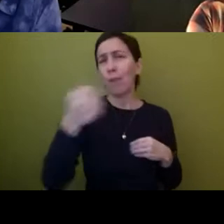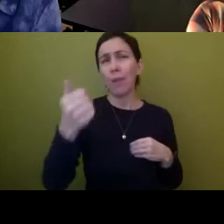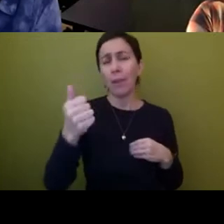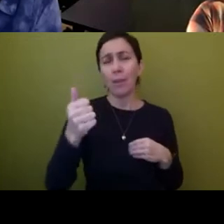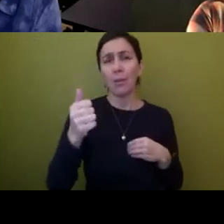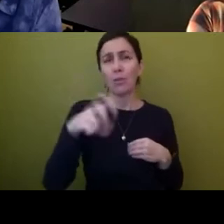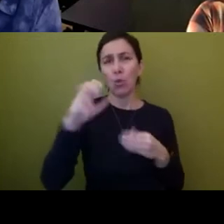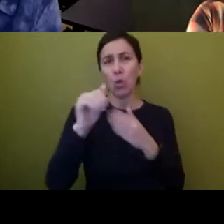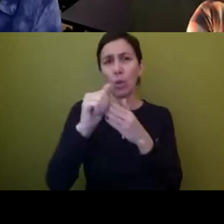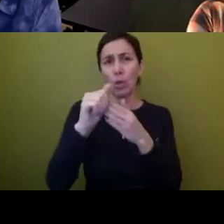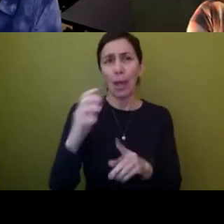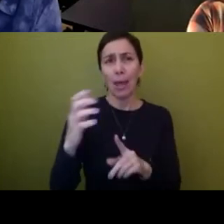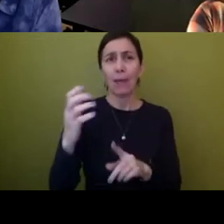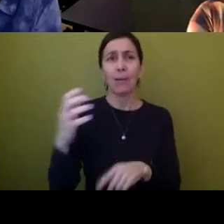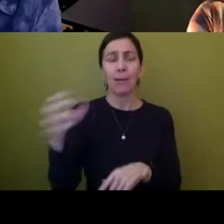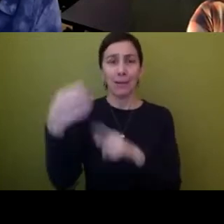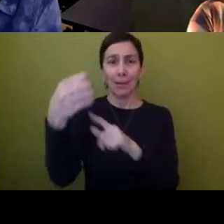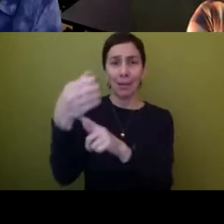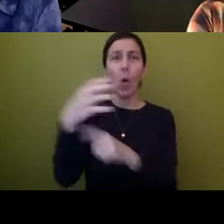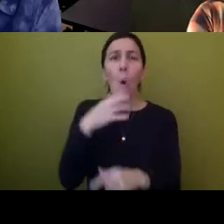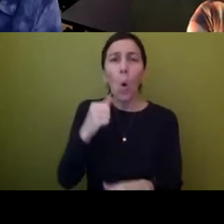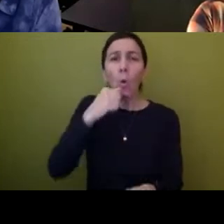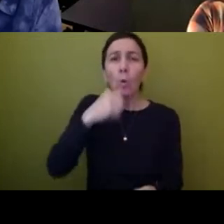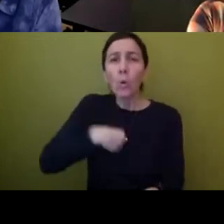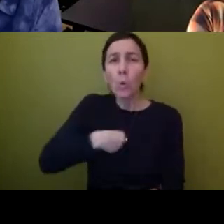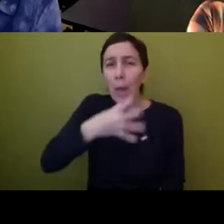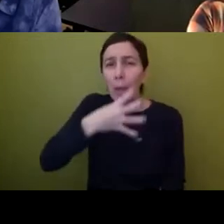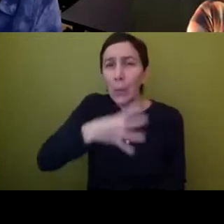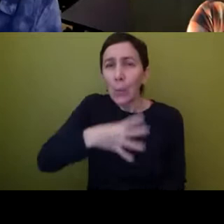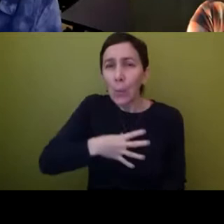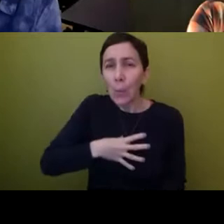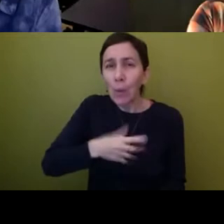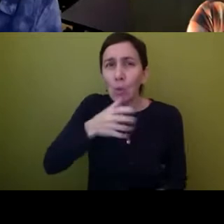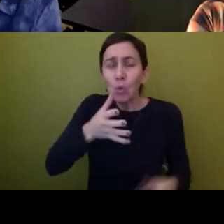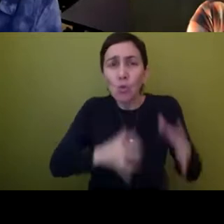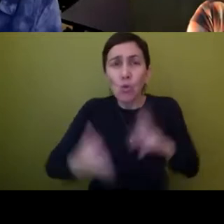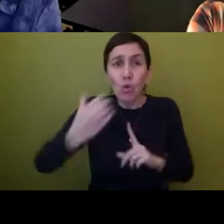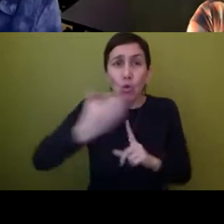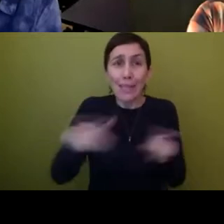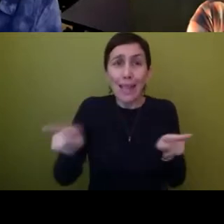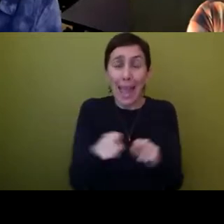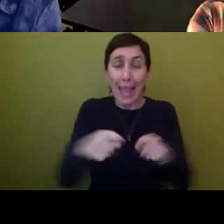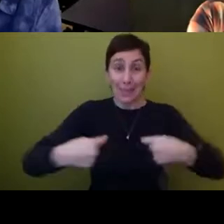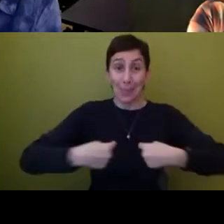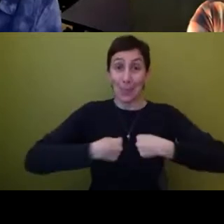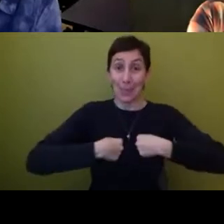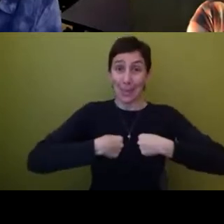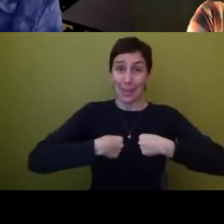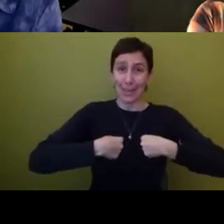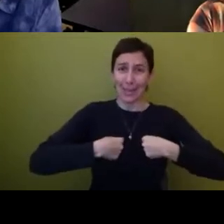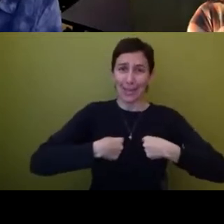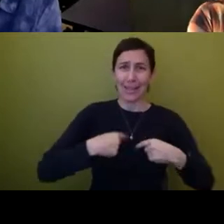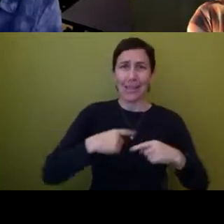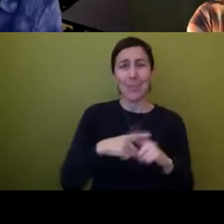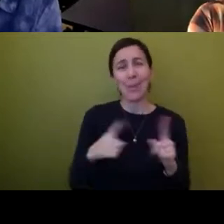this particular docent was an elderly white woman who had dressed up as me, but not like this. She dressed